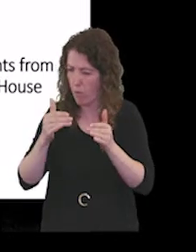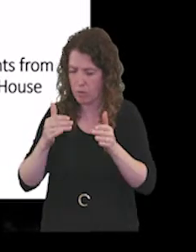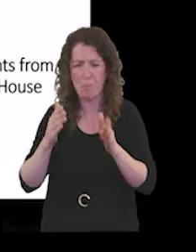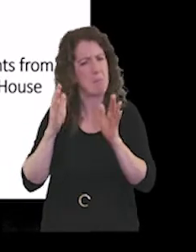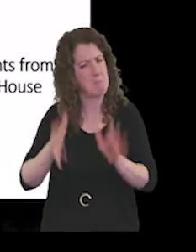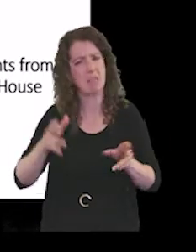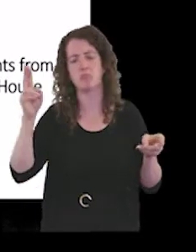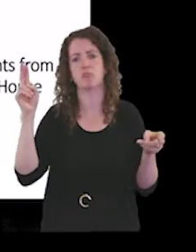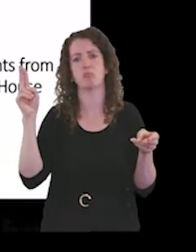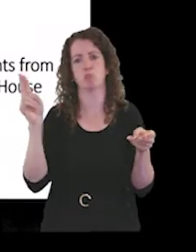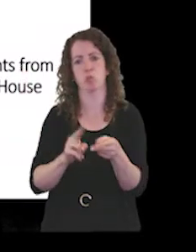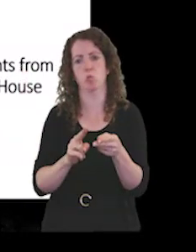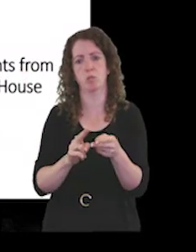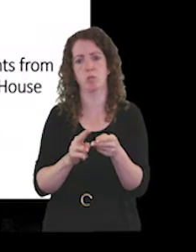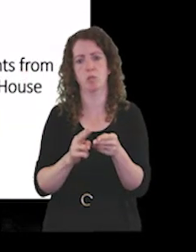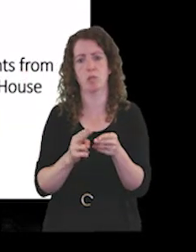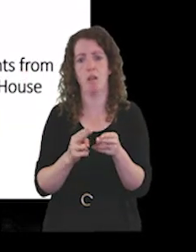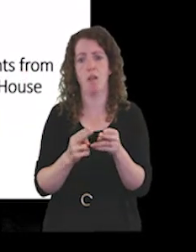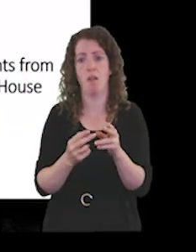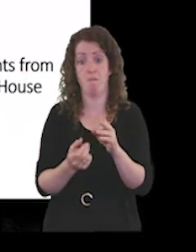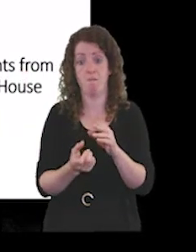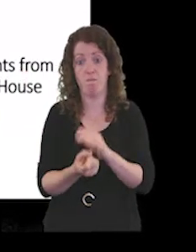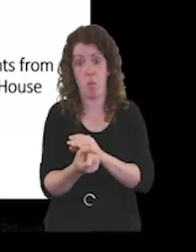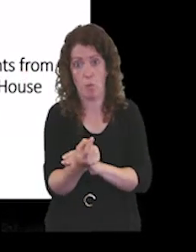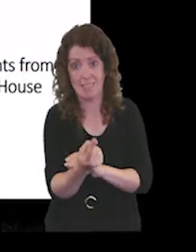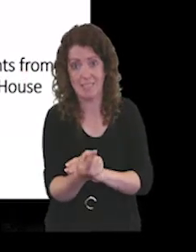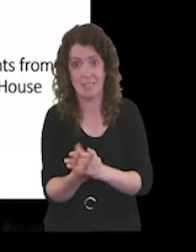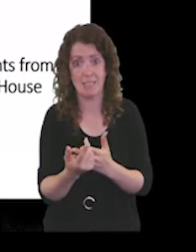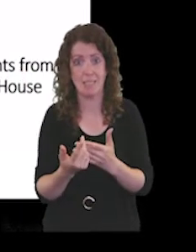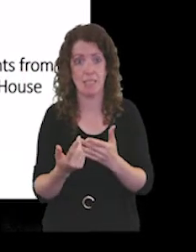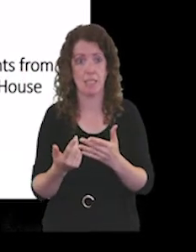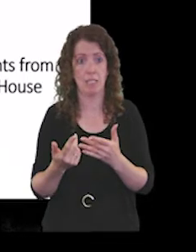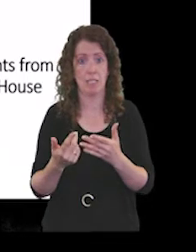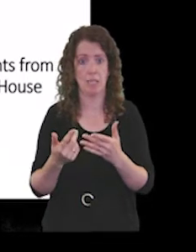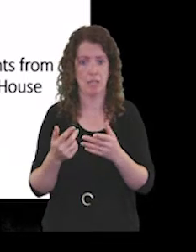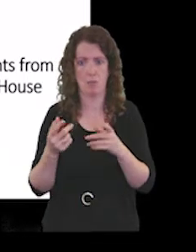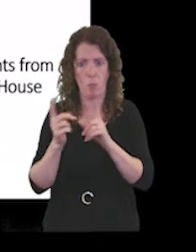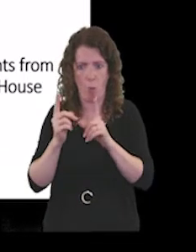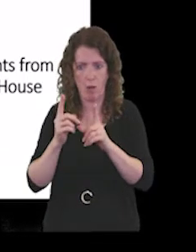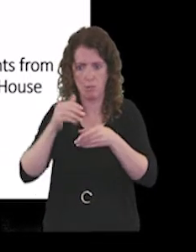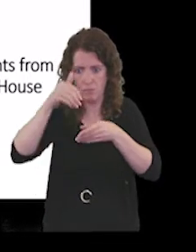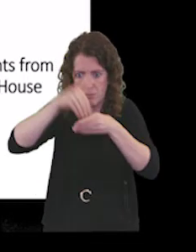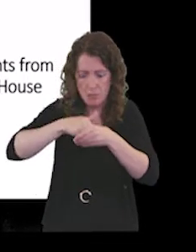frequency and the squealy of those.